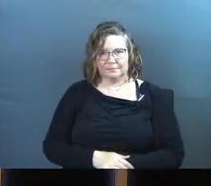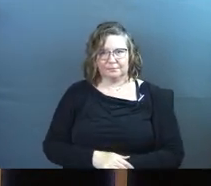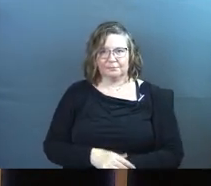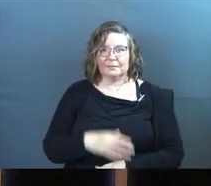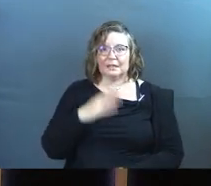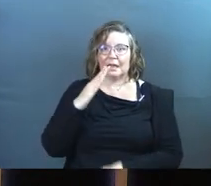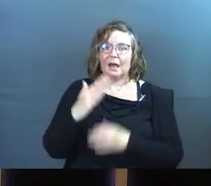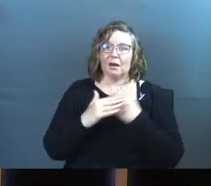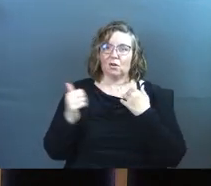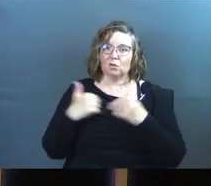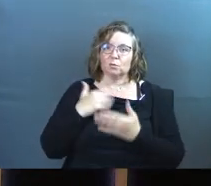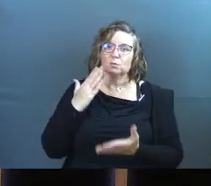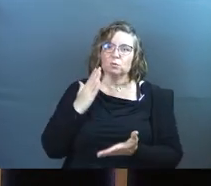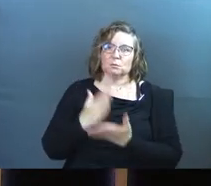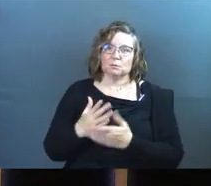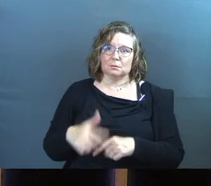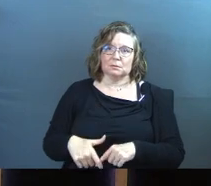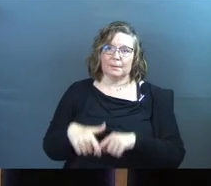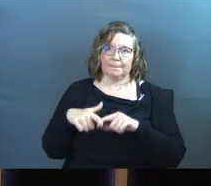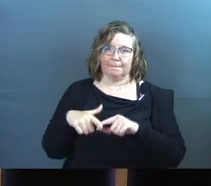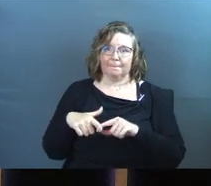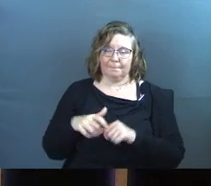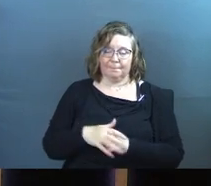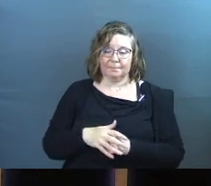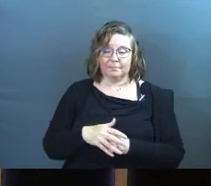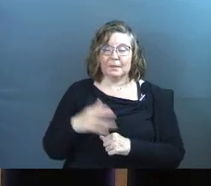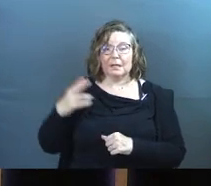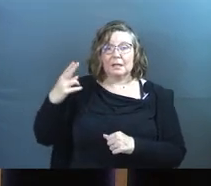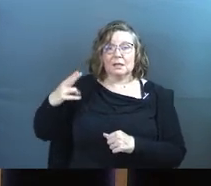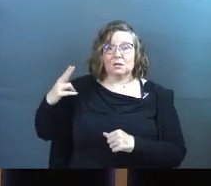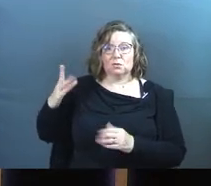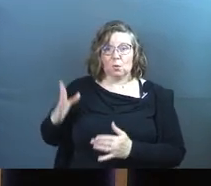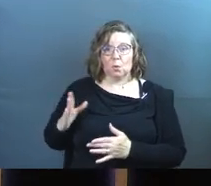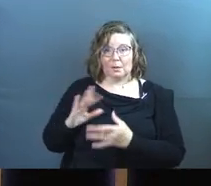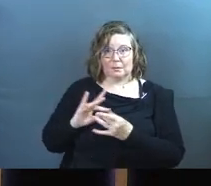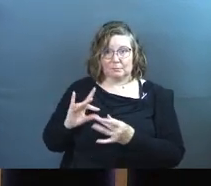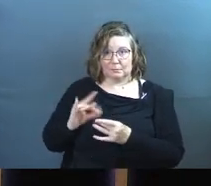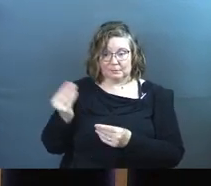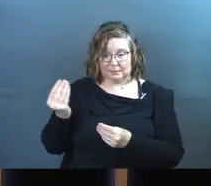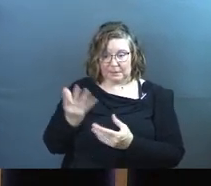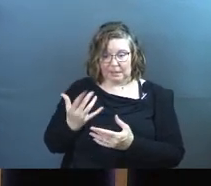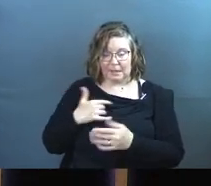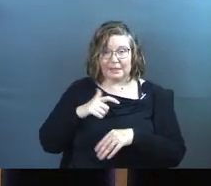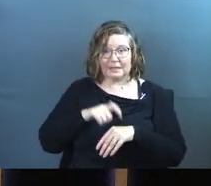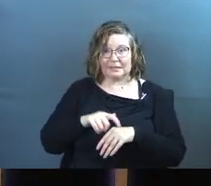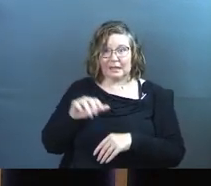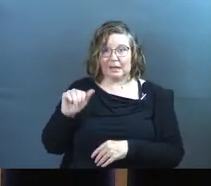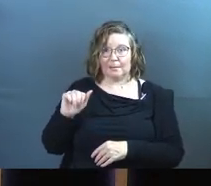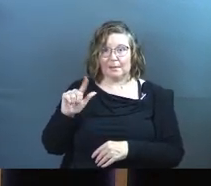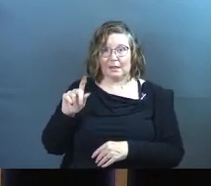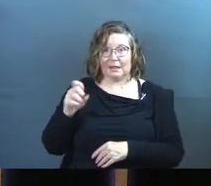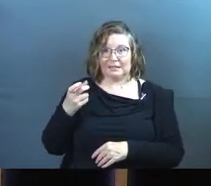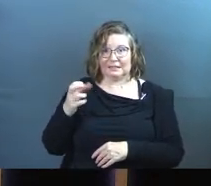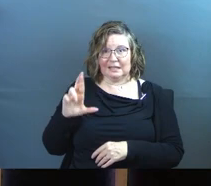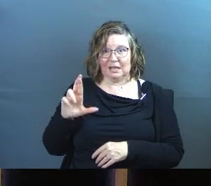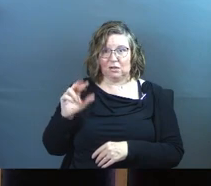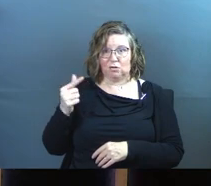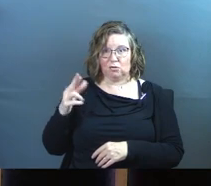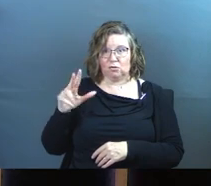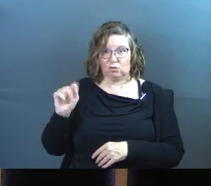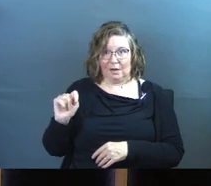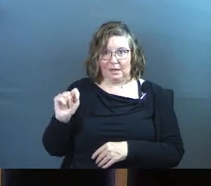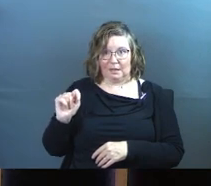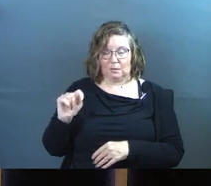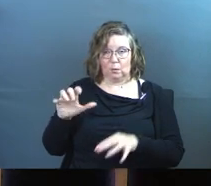God called them to stop. Historians tell us that at the time of Alexander the Great's occupation of